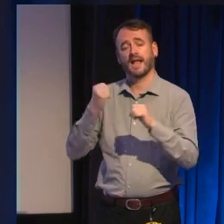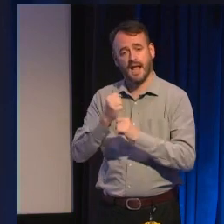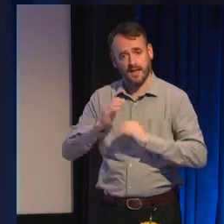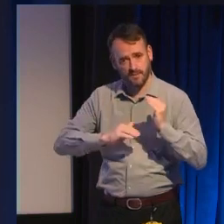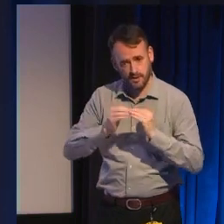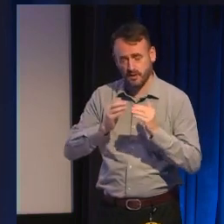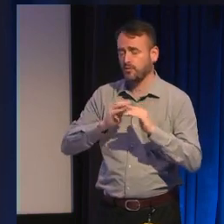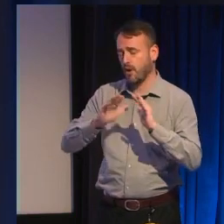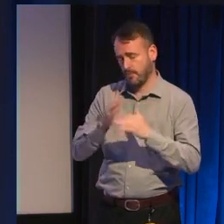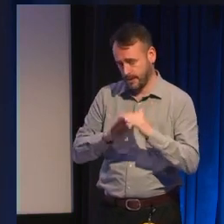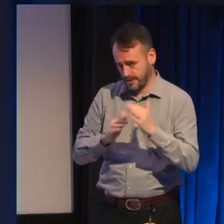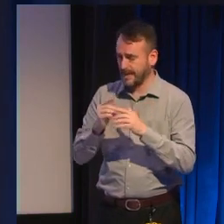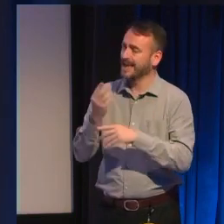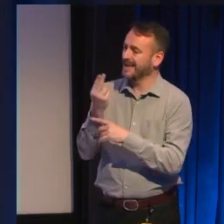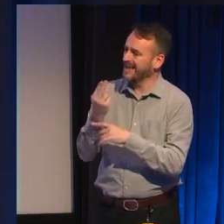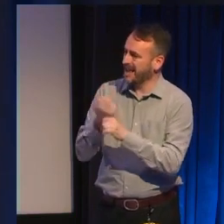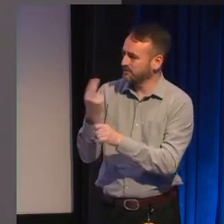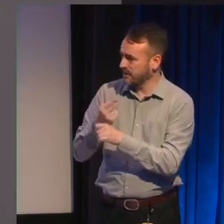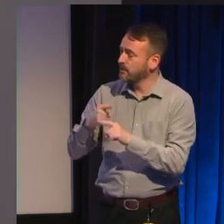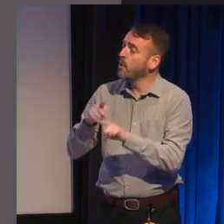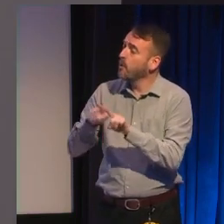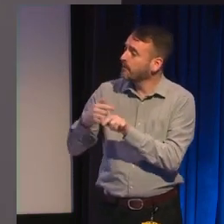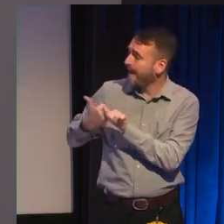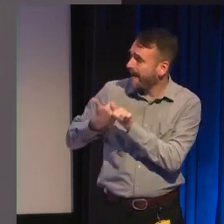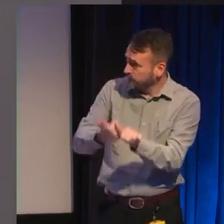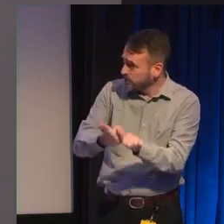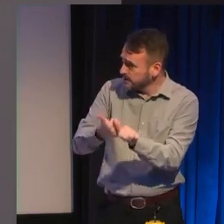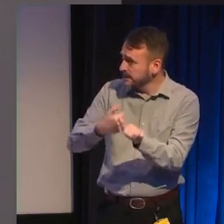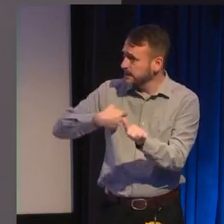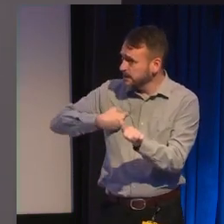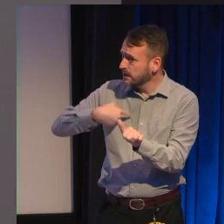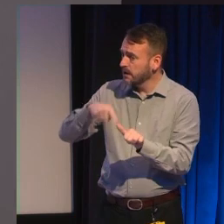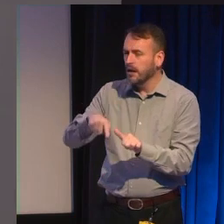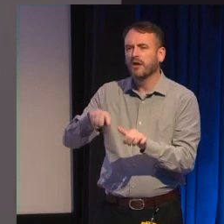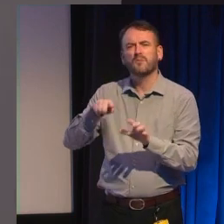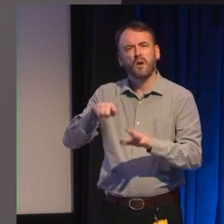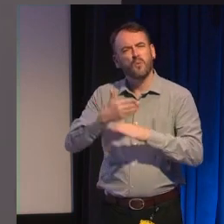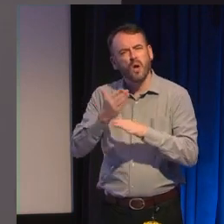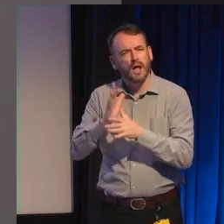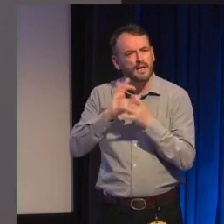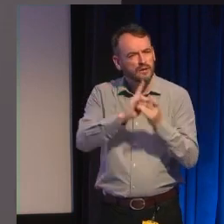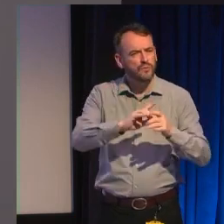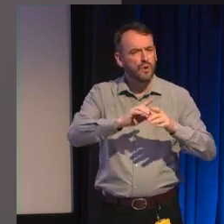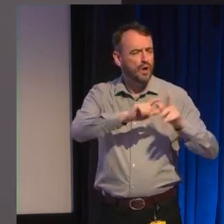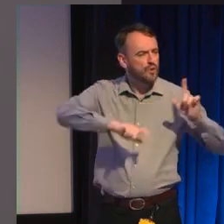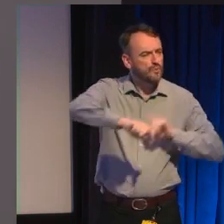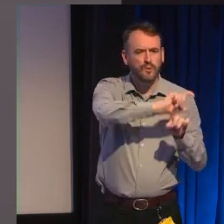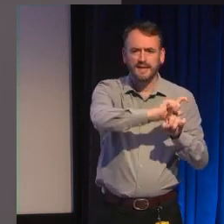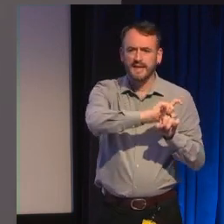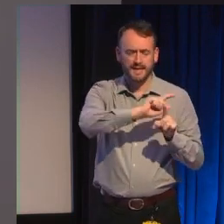and in all these contexts my work often deals with community and inclusion and representation